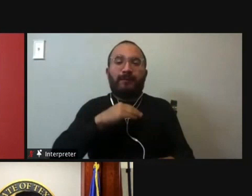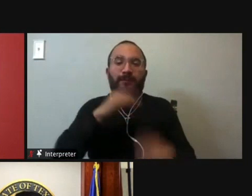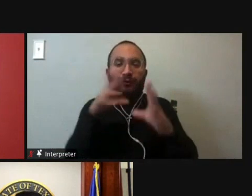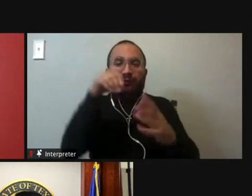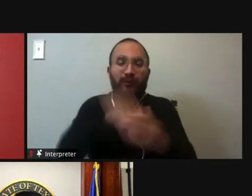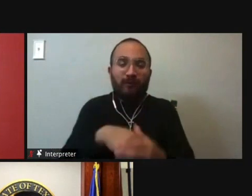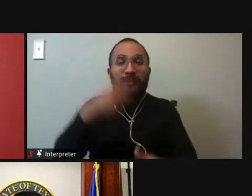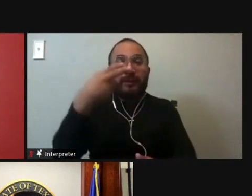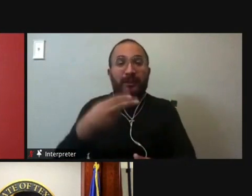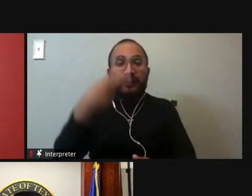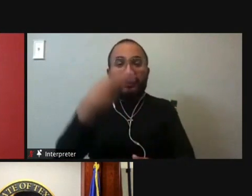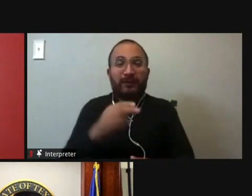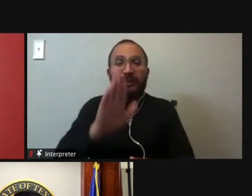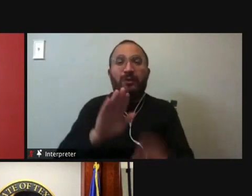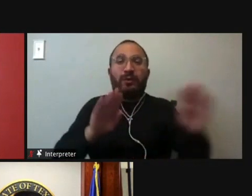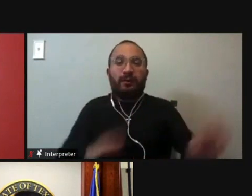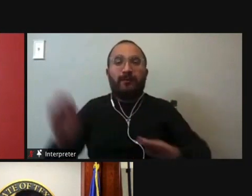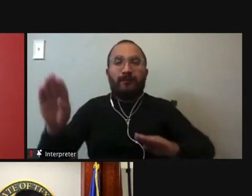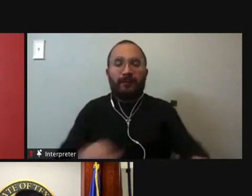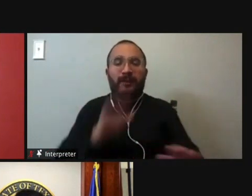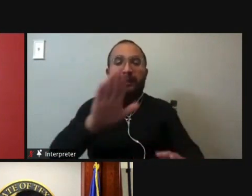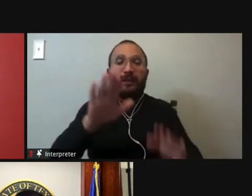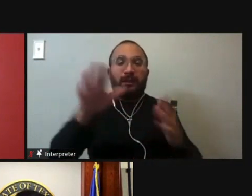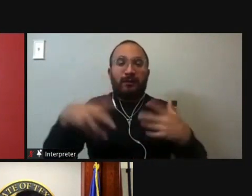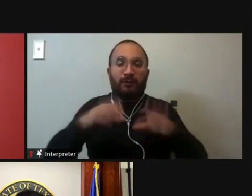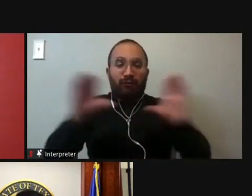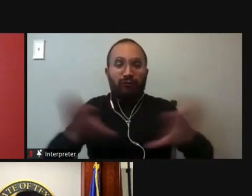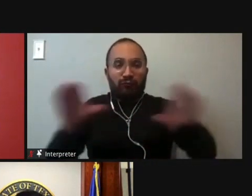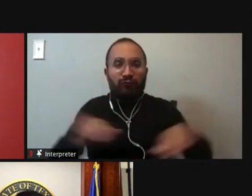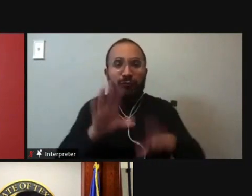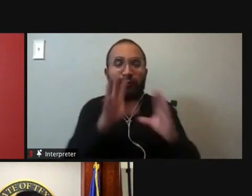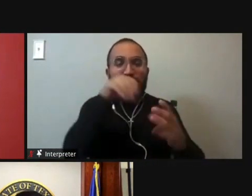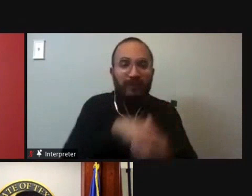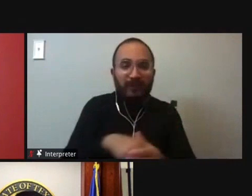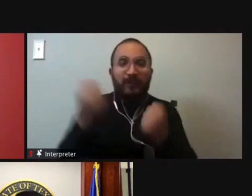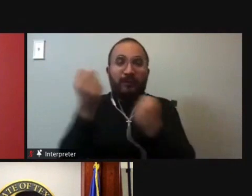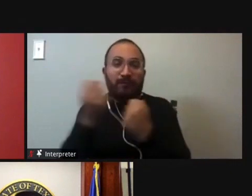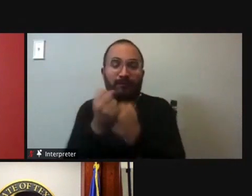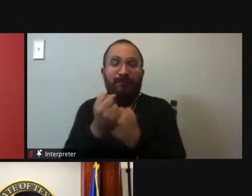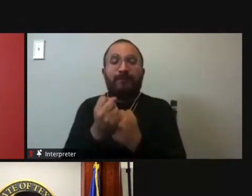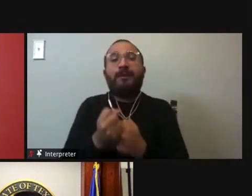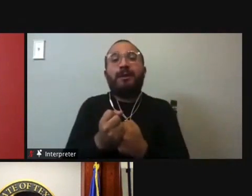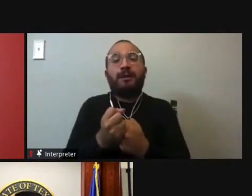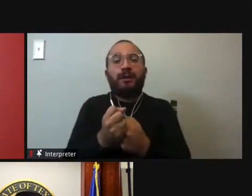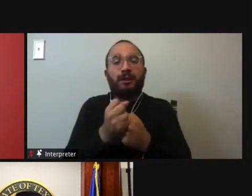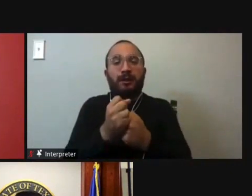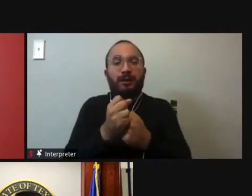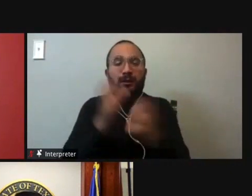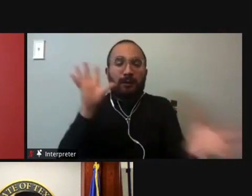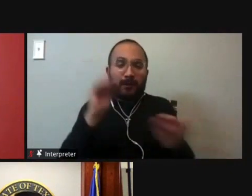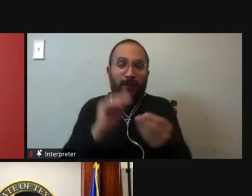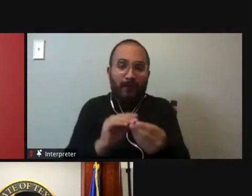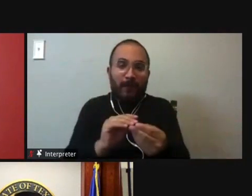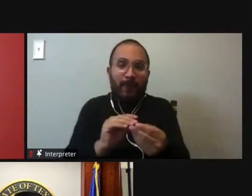that your behavior, your actions, your involvement, your advocacy, are all going to form the threads of